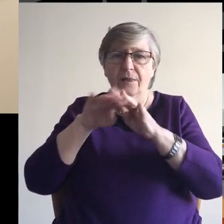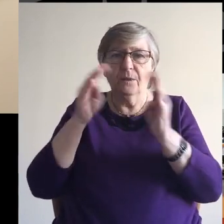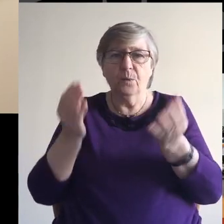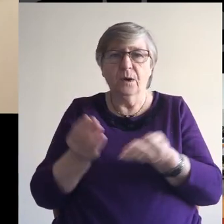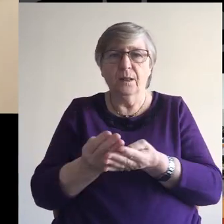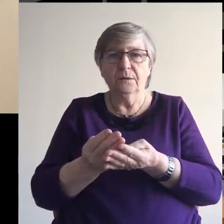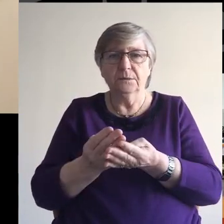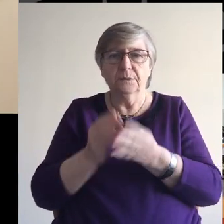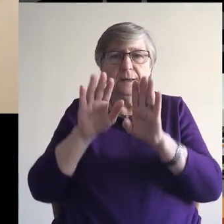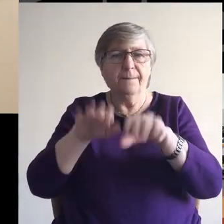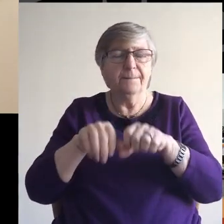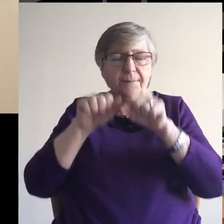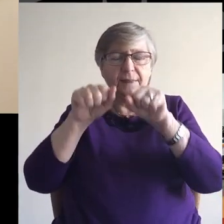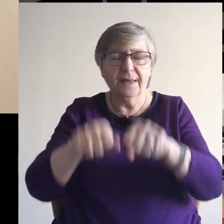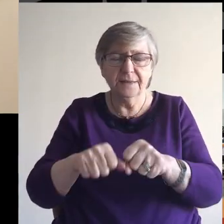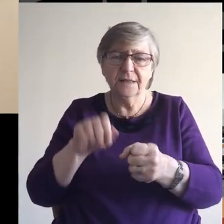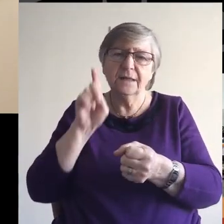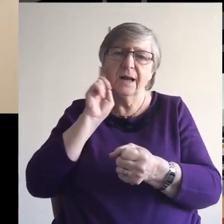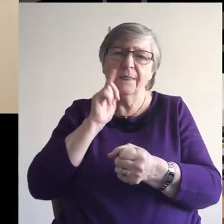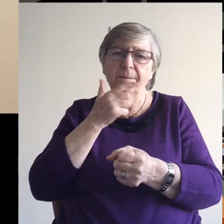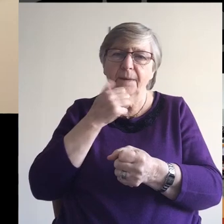Blessed are the peacemakers,